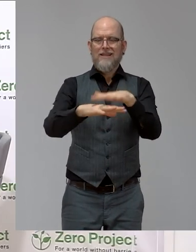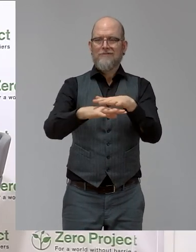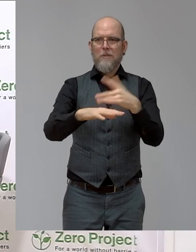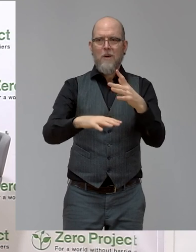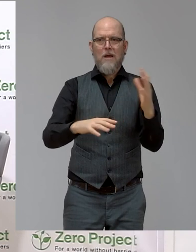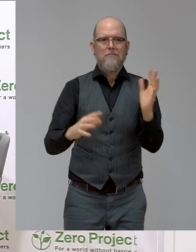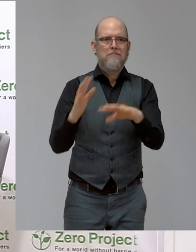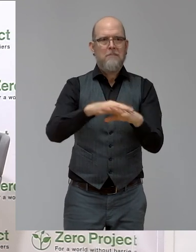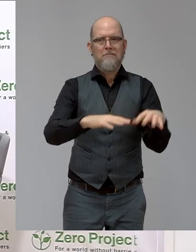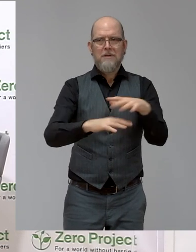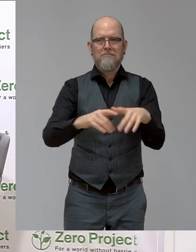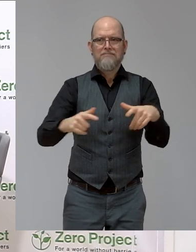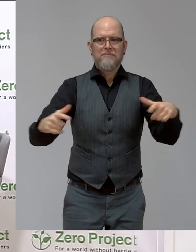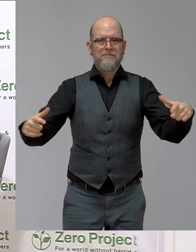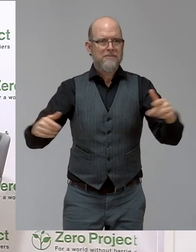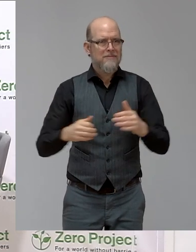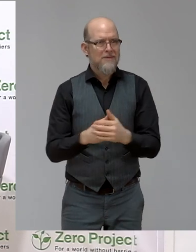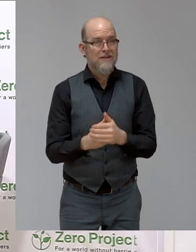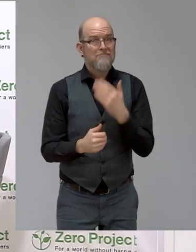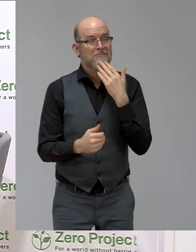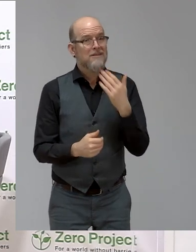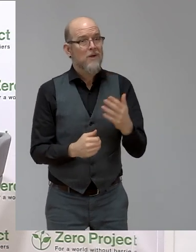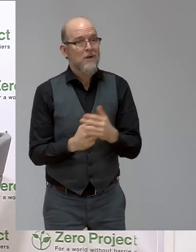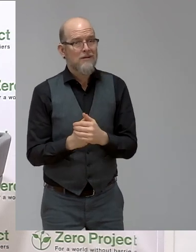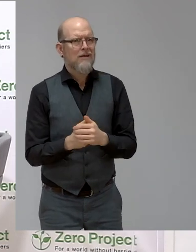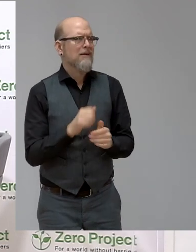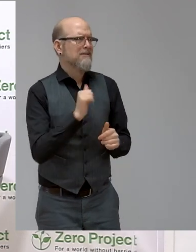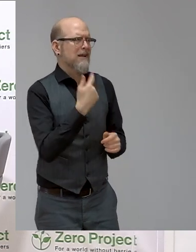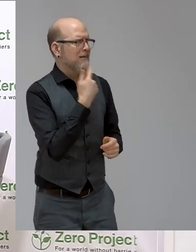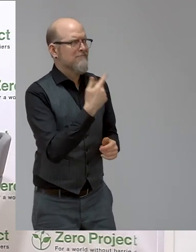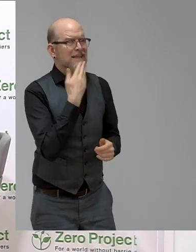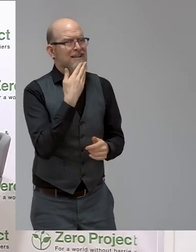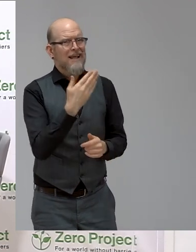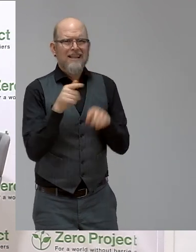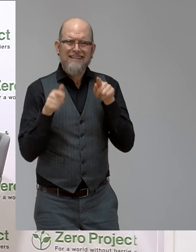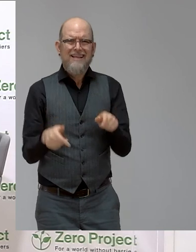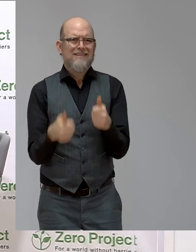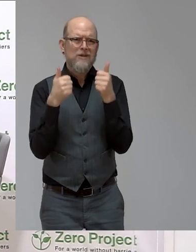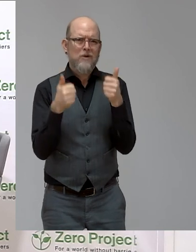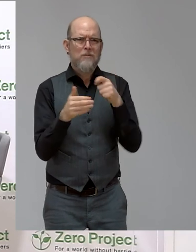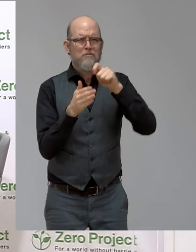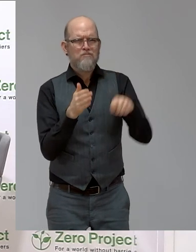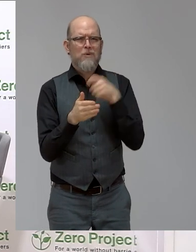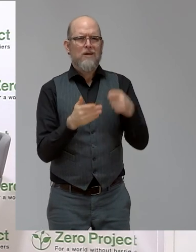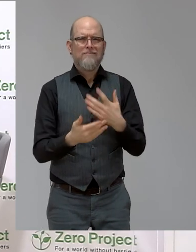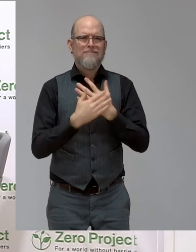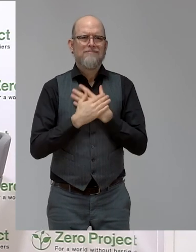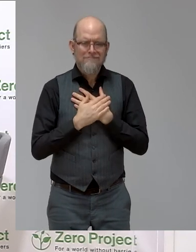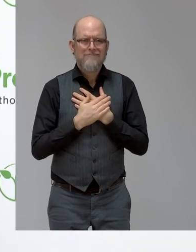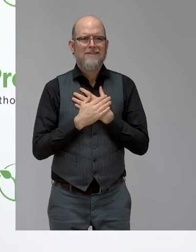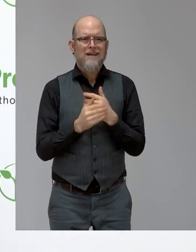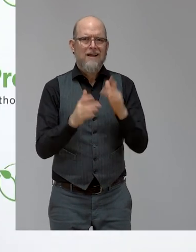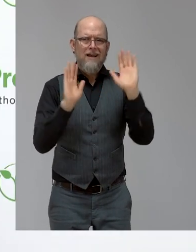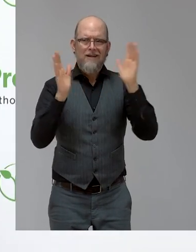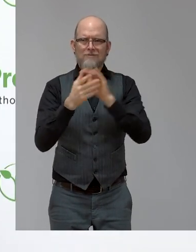welcome. And thank you again for the great projects and congratulations to the Zero Project Conference. Thank you. Thank you. This